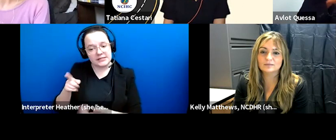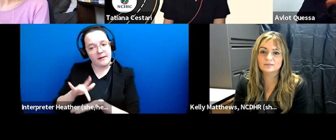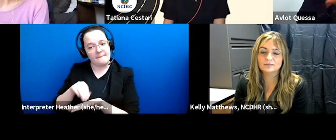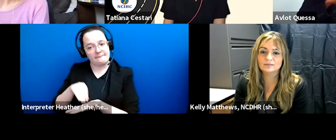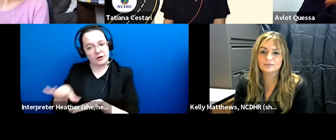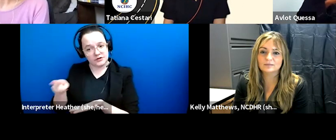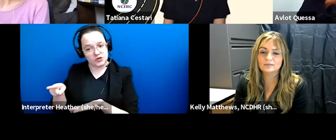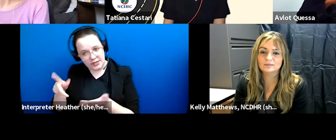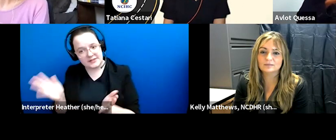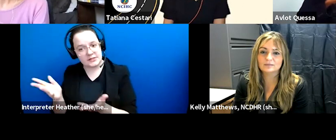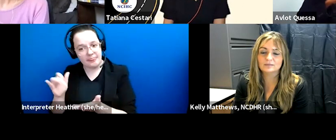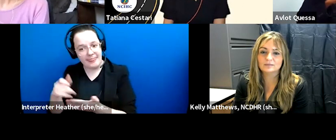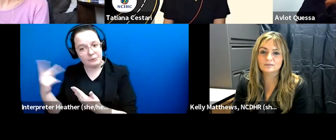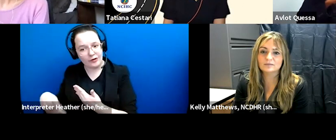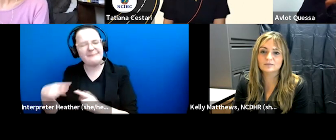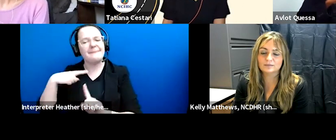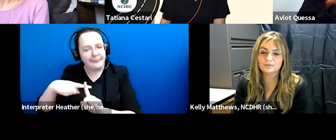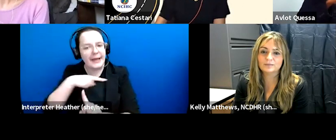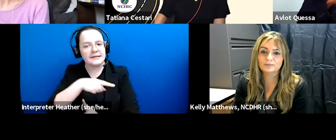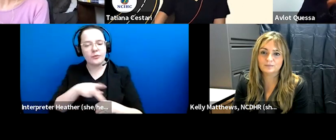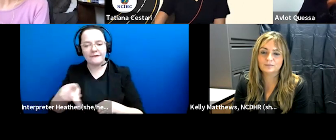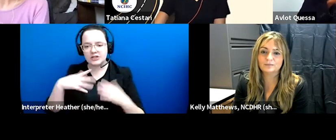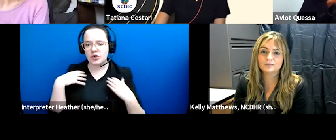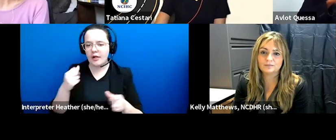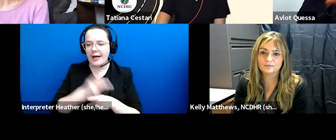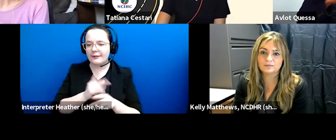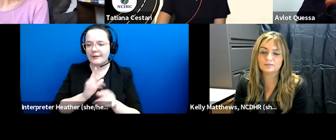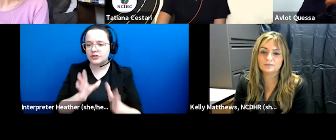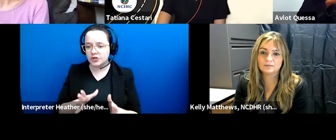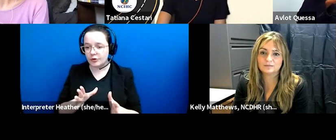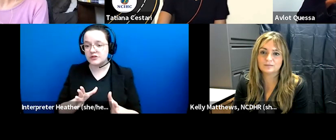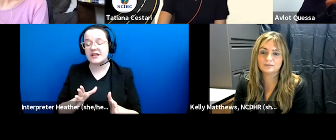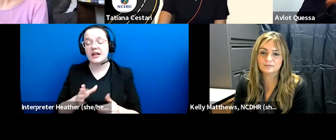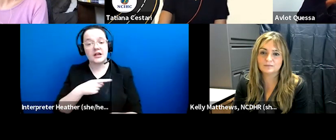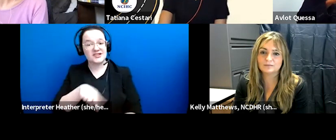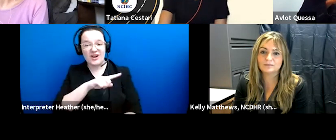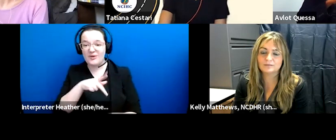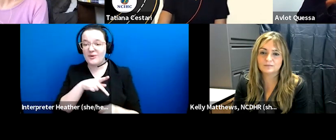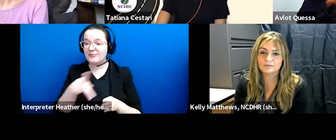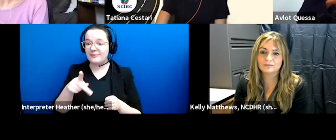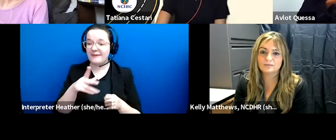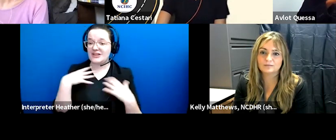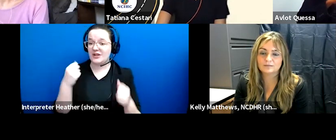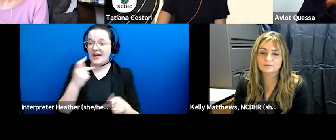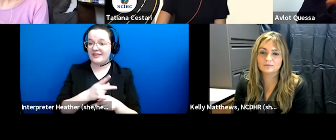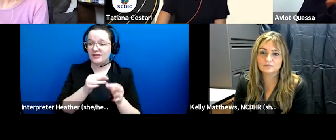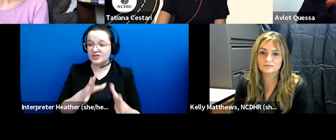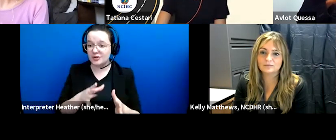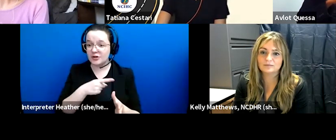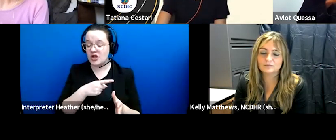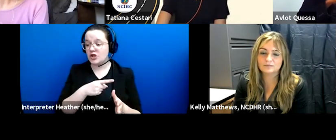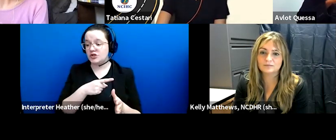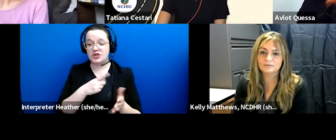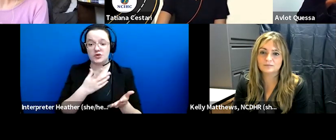professional health care interpreters um who it's very difficult for professional health care interpreters to take longer